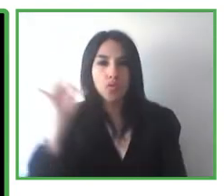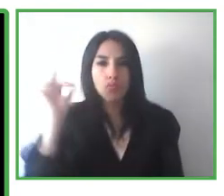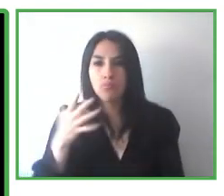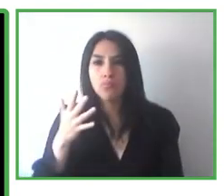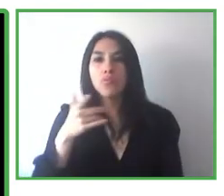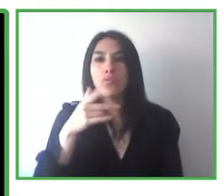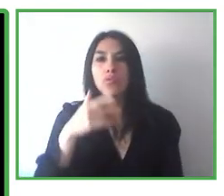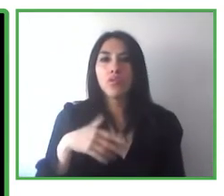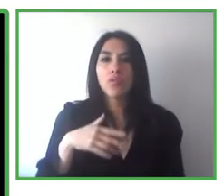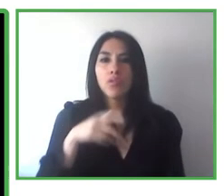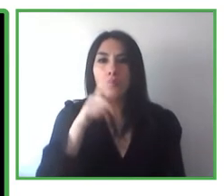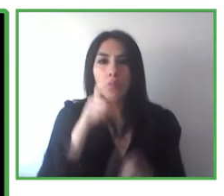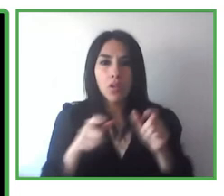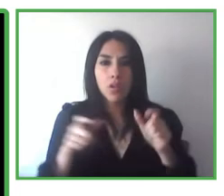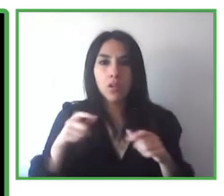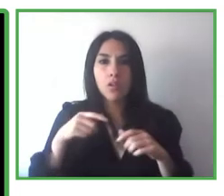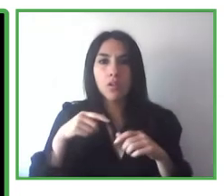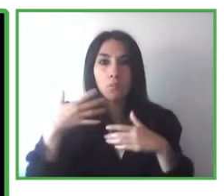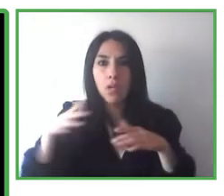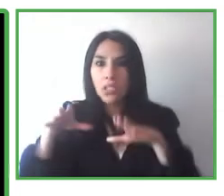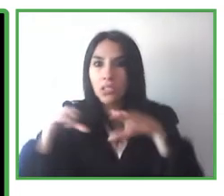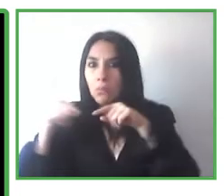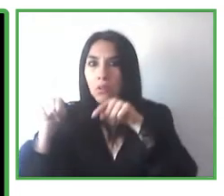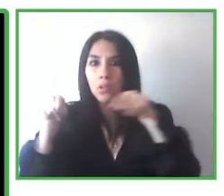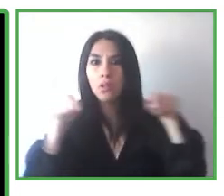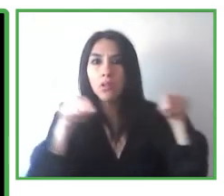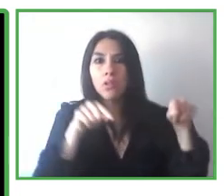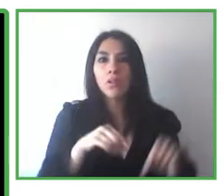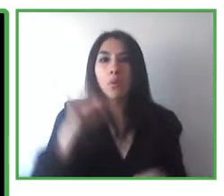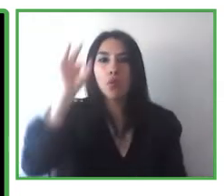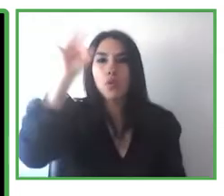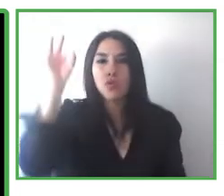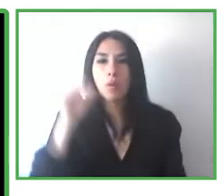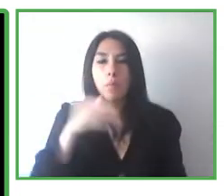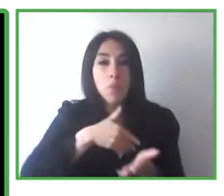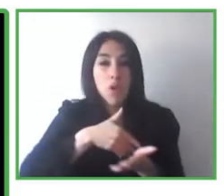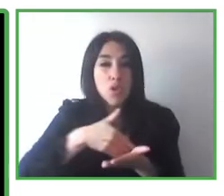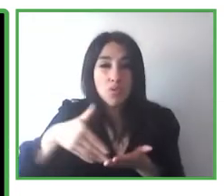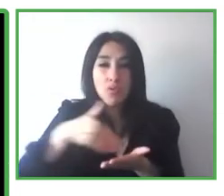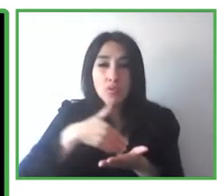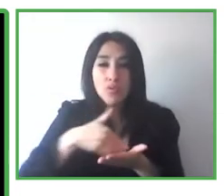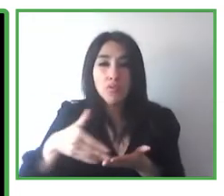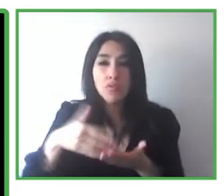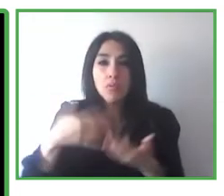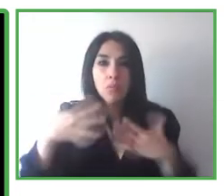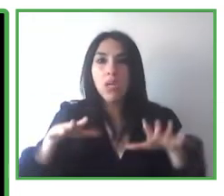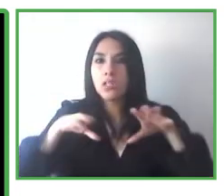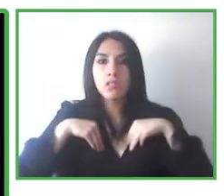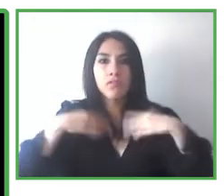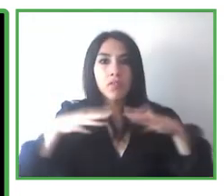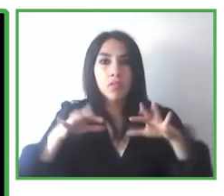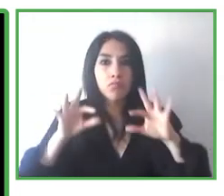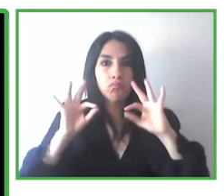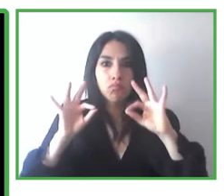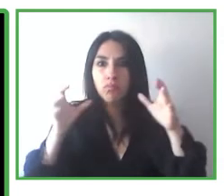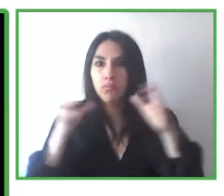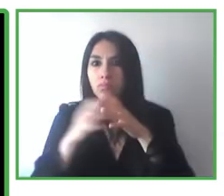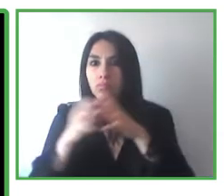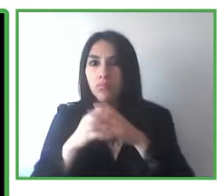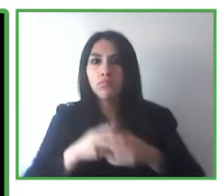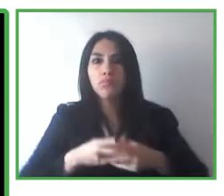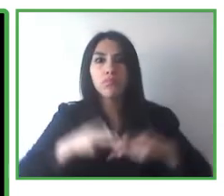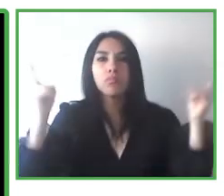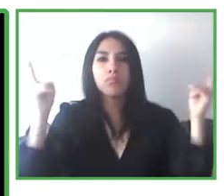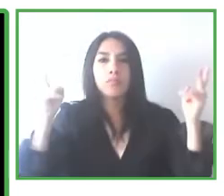in favor, and 12%, the remaining 12%, very much in favor. This is implemented in metro and